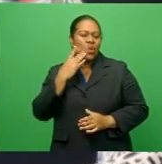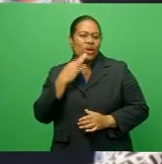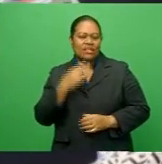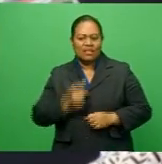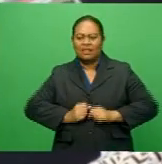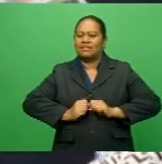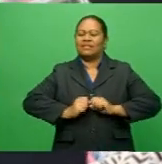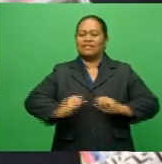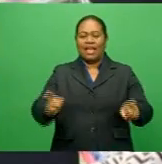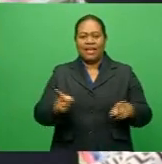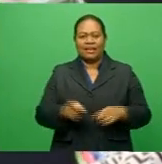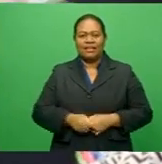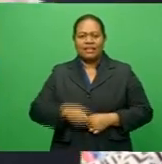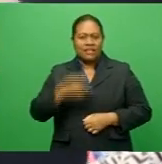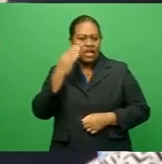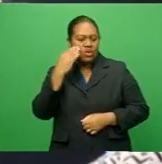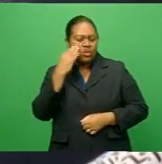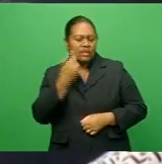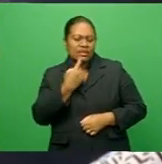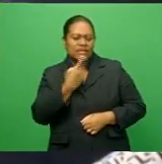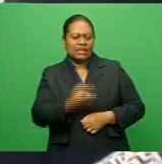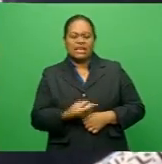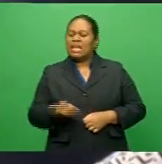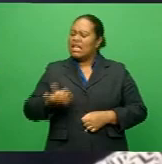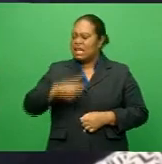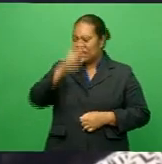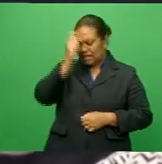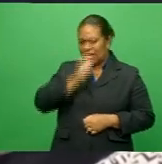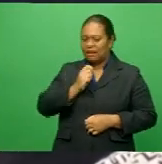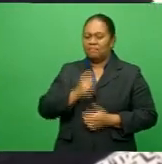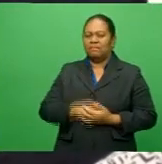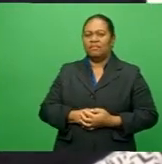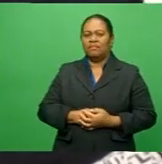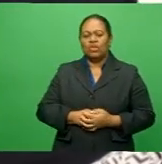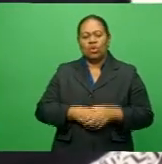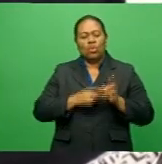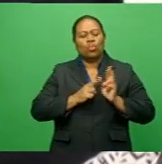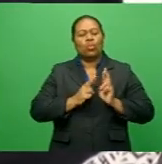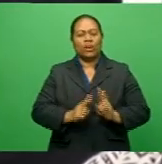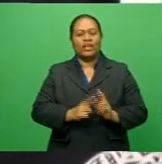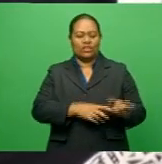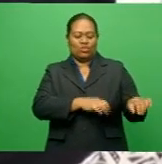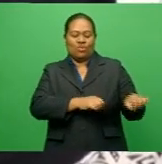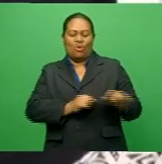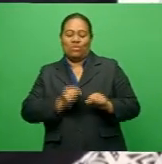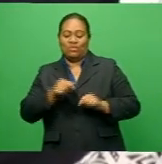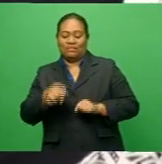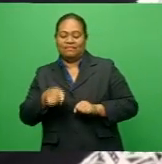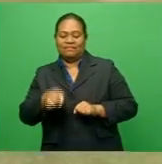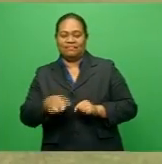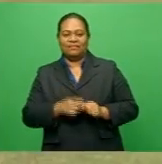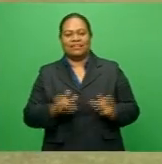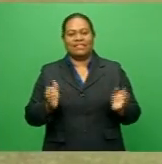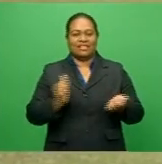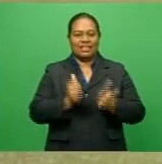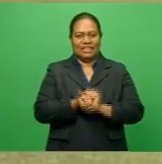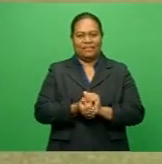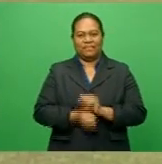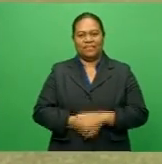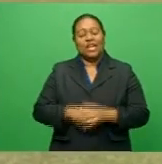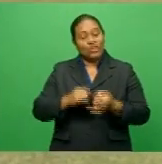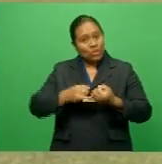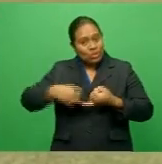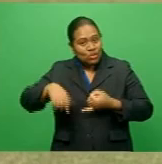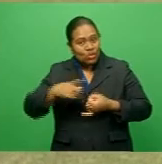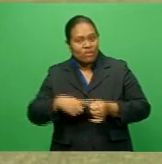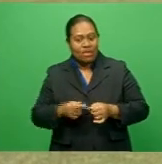all the clubs if any of the clubs wish to host the Masters Pairs. So, Suva Bowling